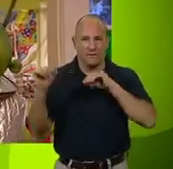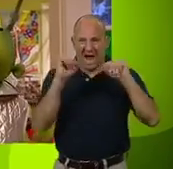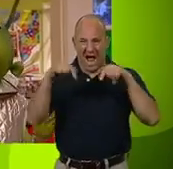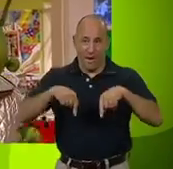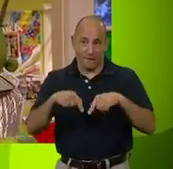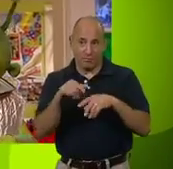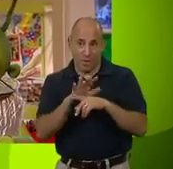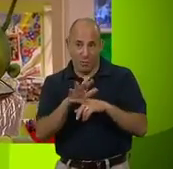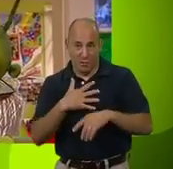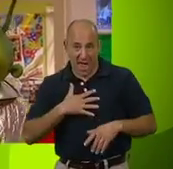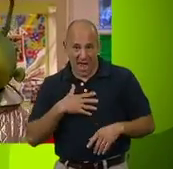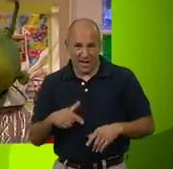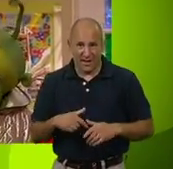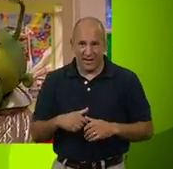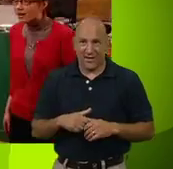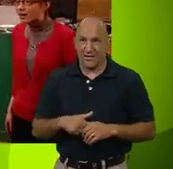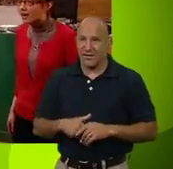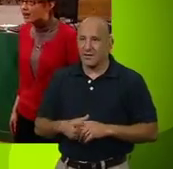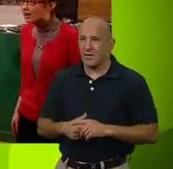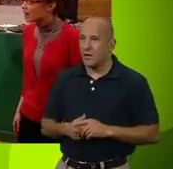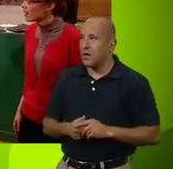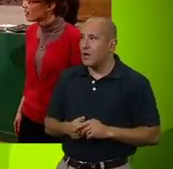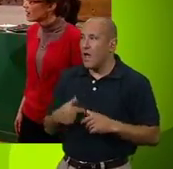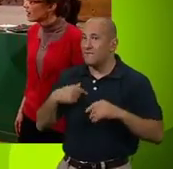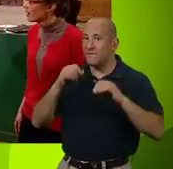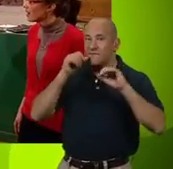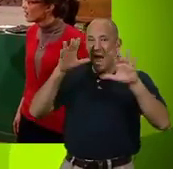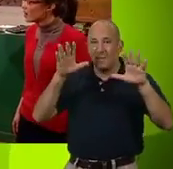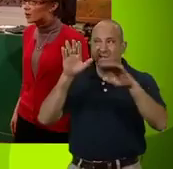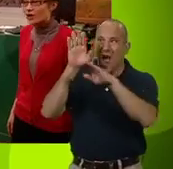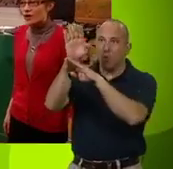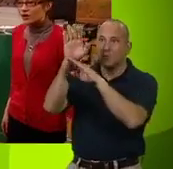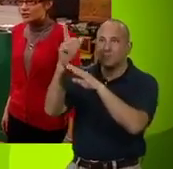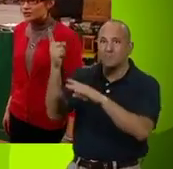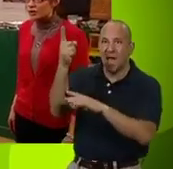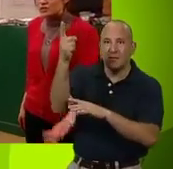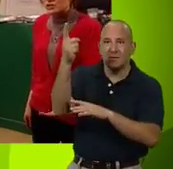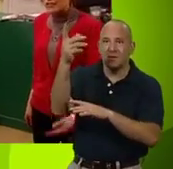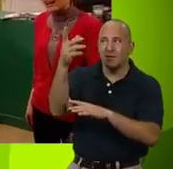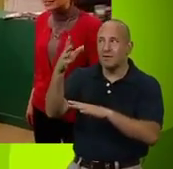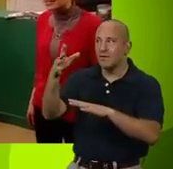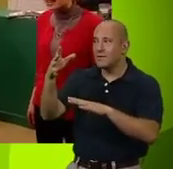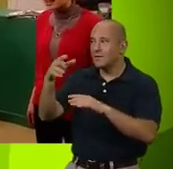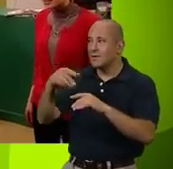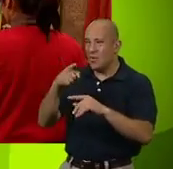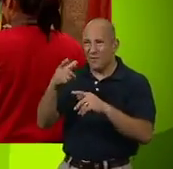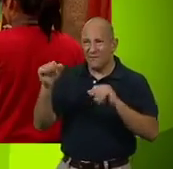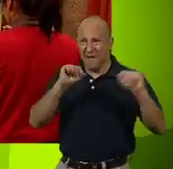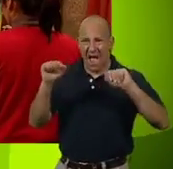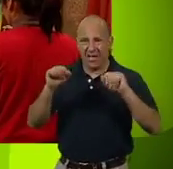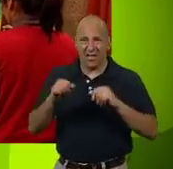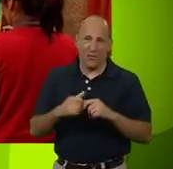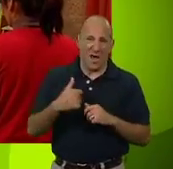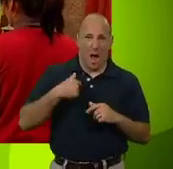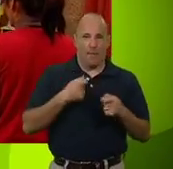of fans of the show. I'm famous and out of space. So you're just fans? Well, I'm